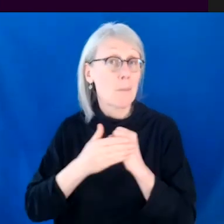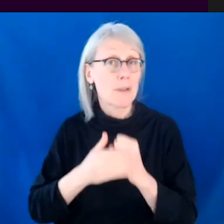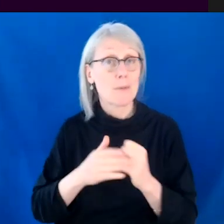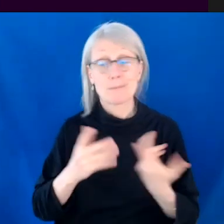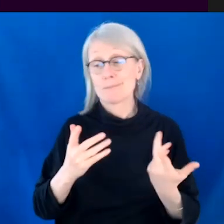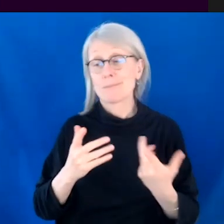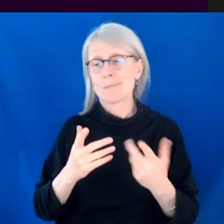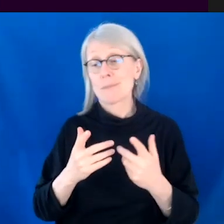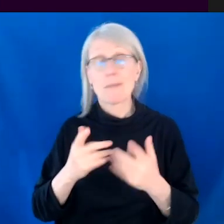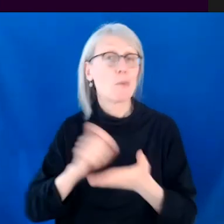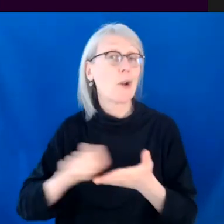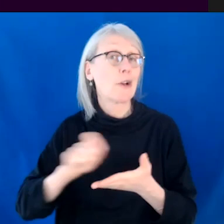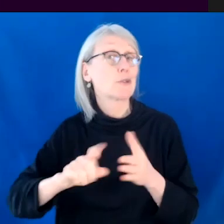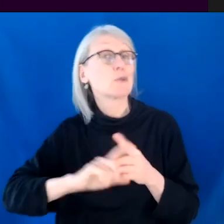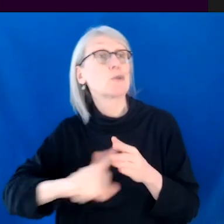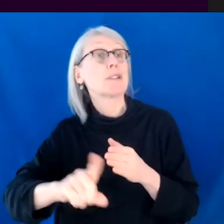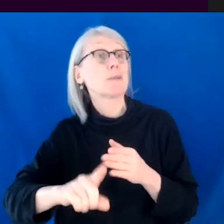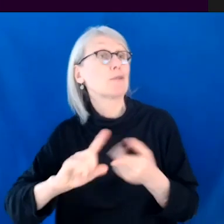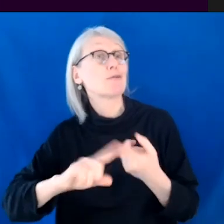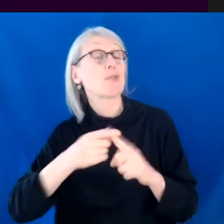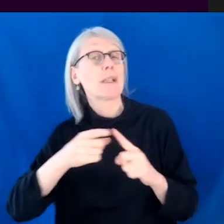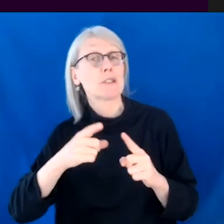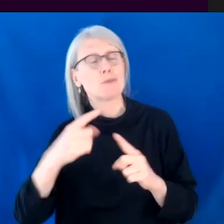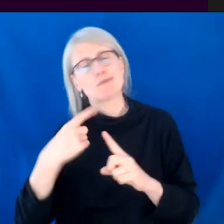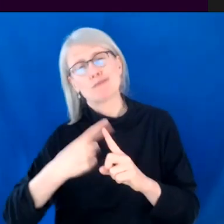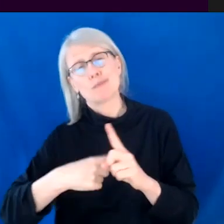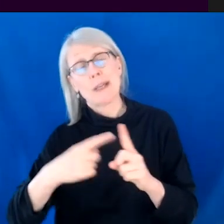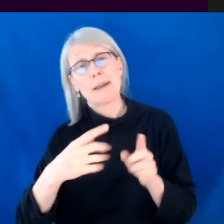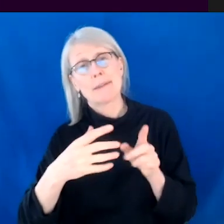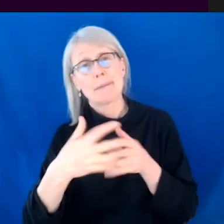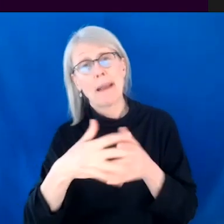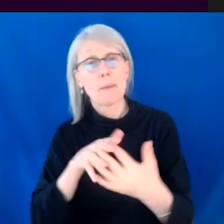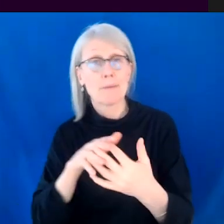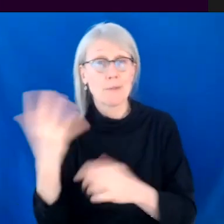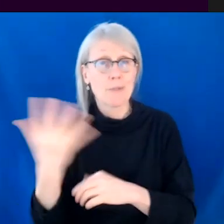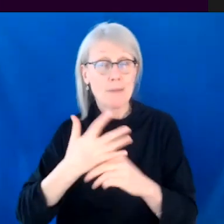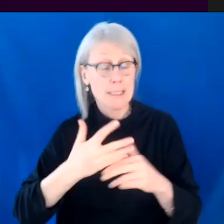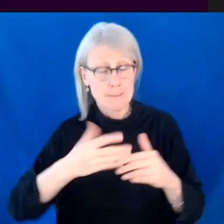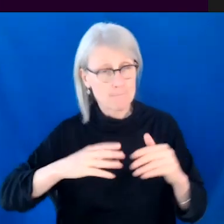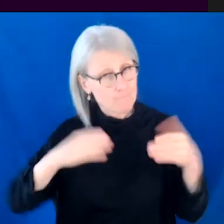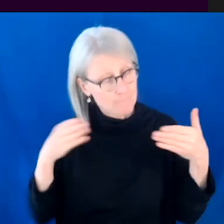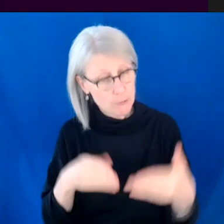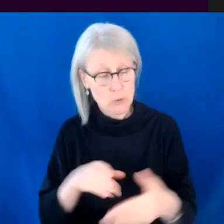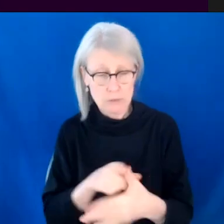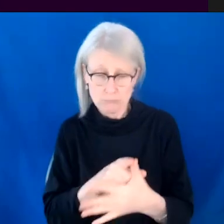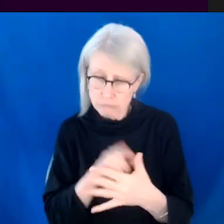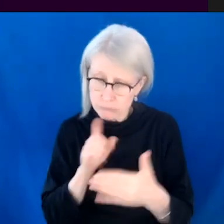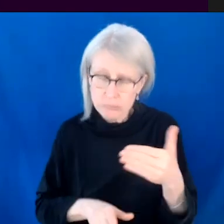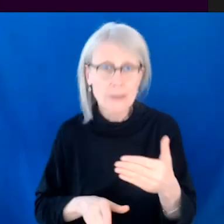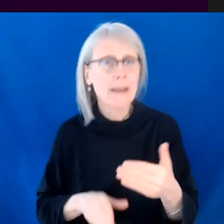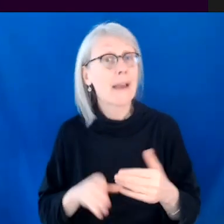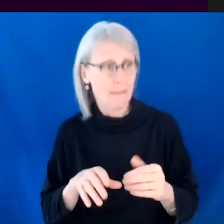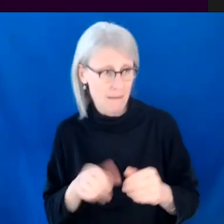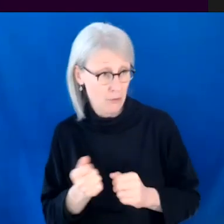will like run a cottage for five days and then be like, this is what I'm going to finish in this time. And then you're with other people who